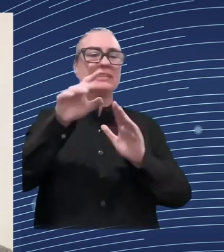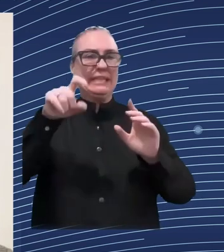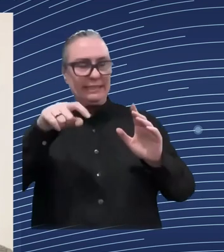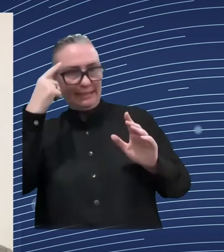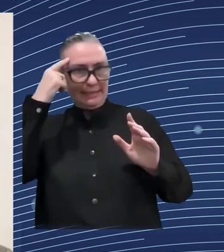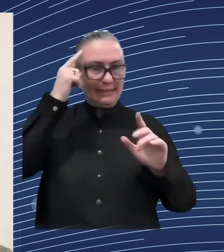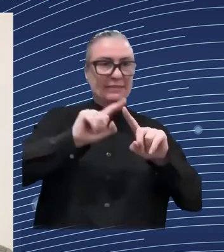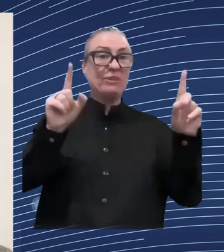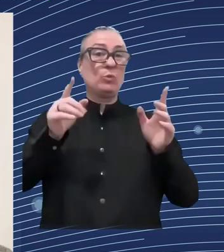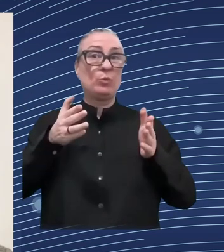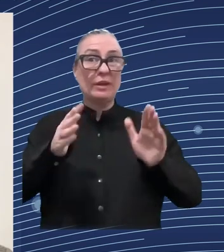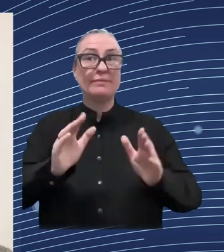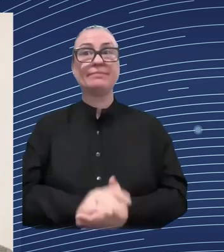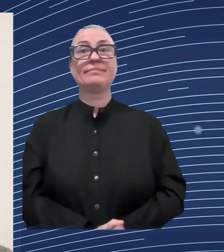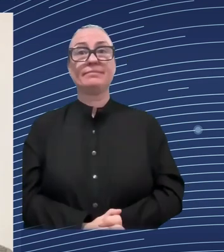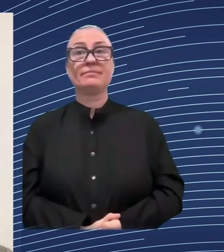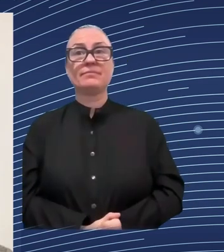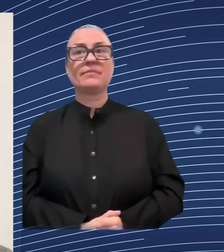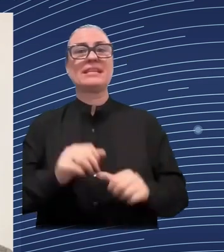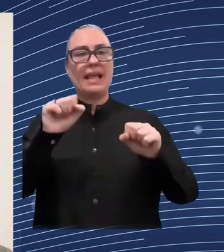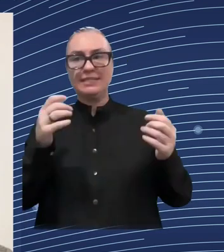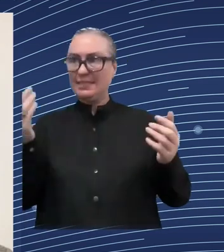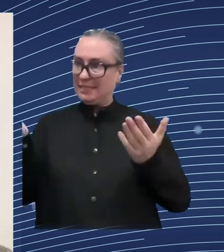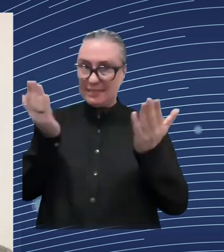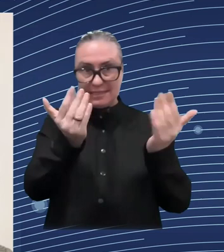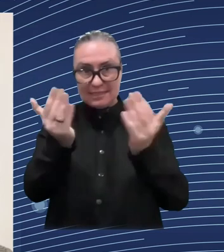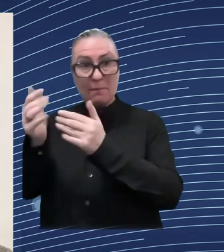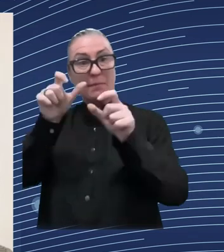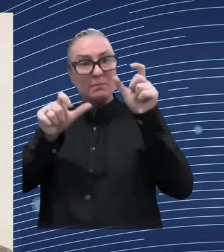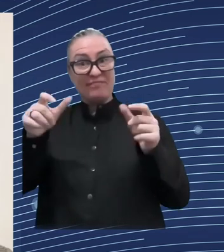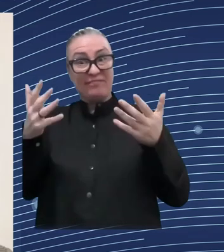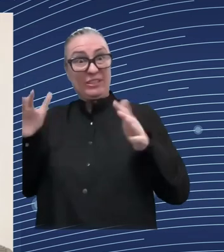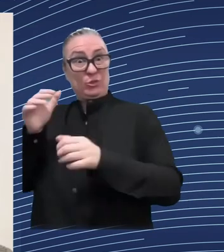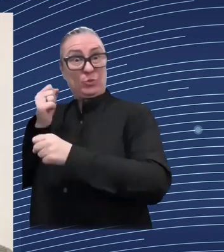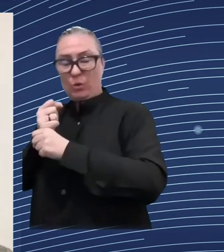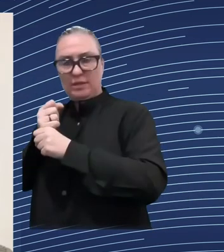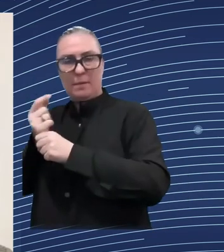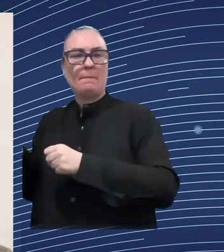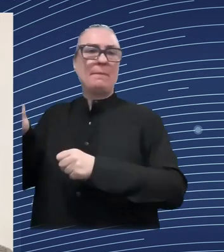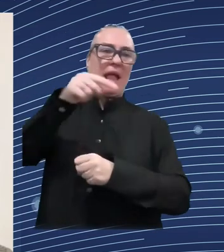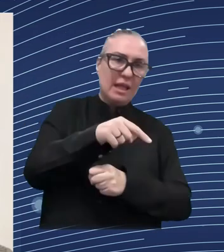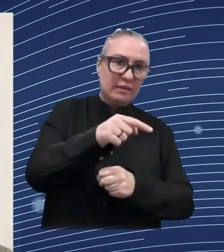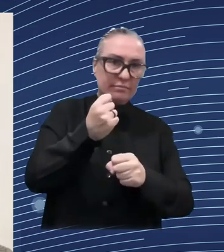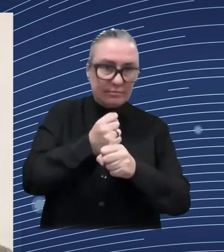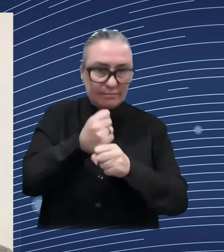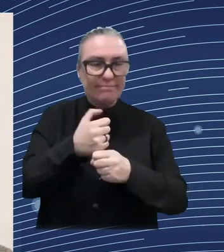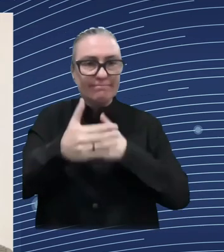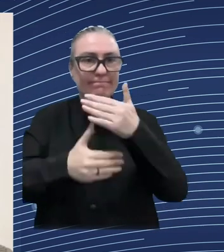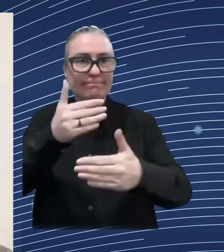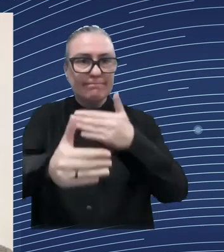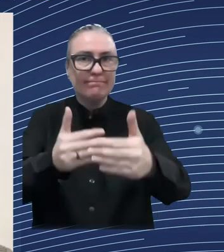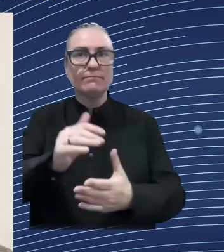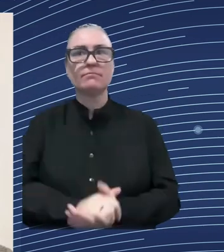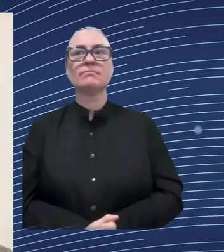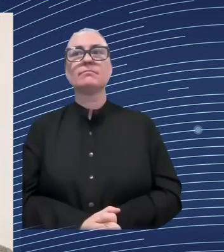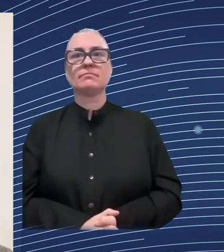market we we have um uh worked with you know with some of ukraine's biggest employers with ukrainego with with nafta